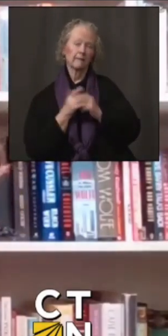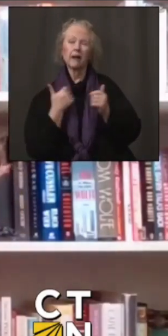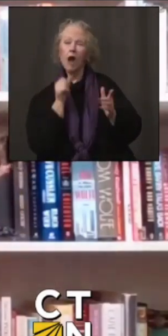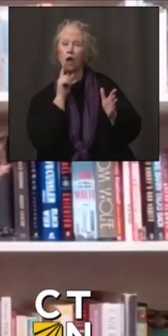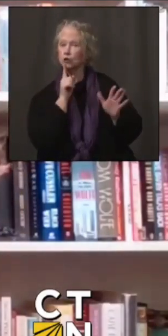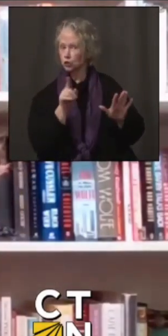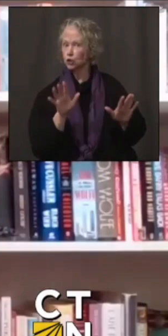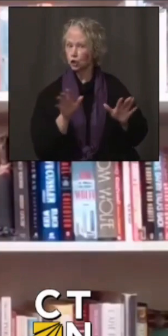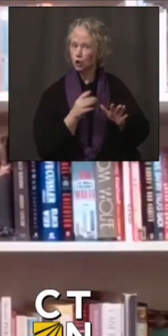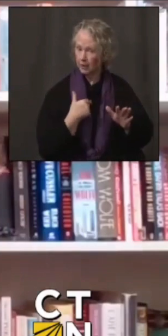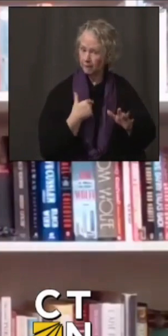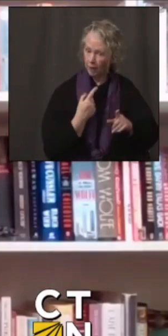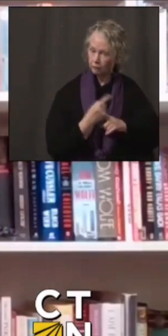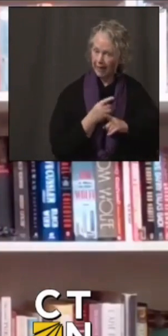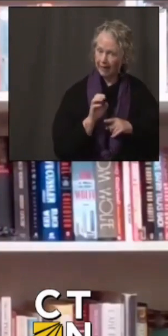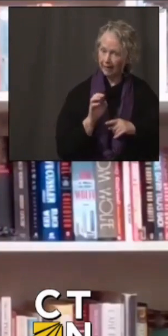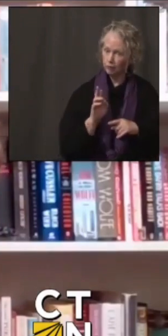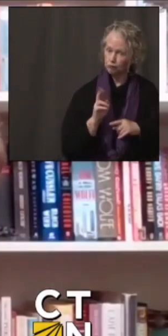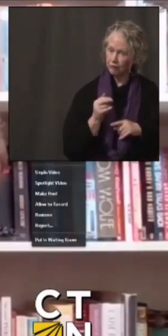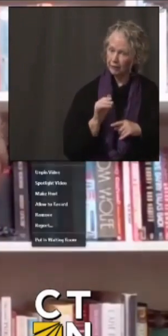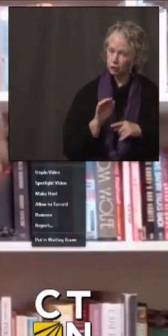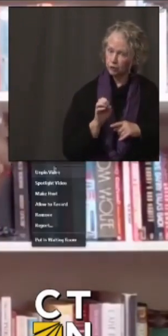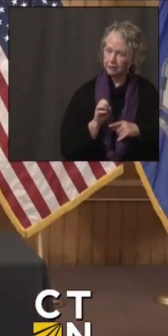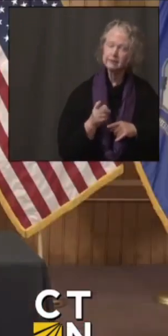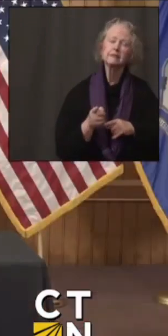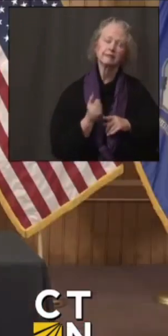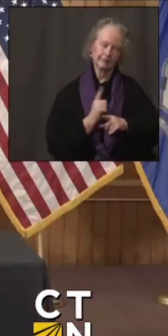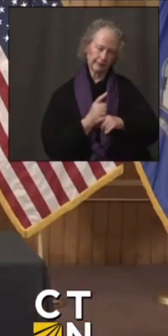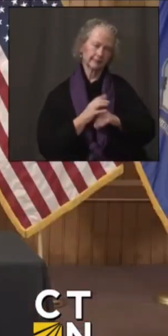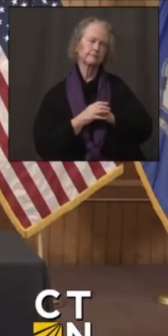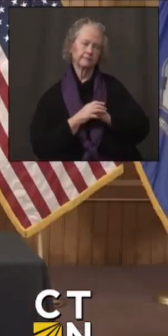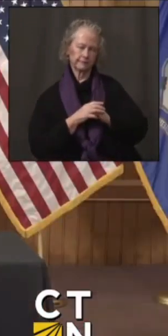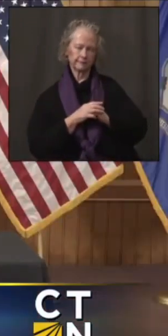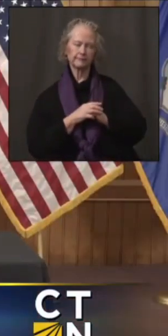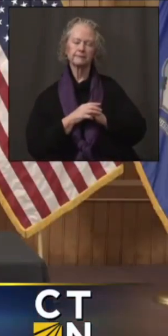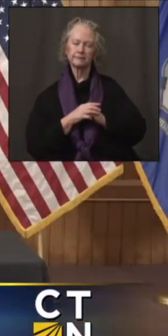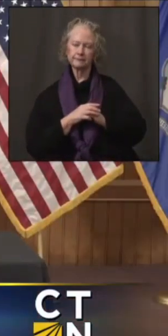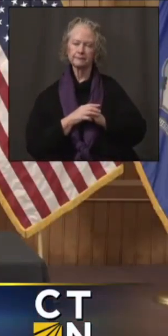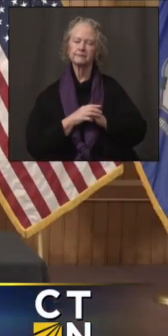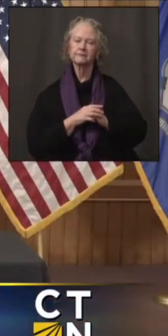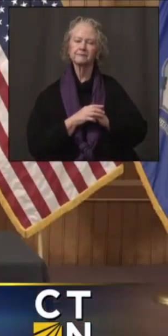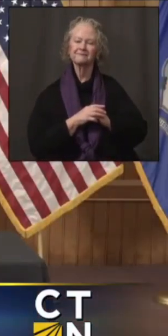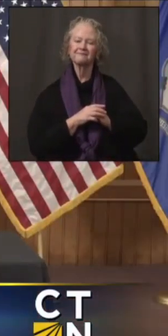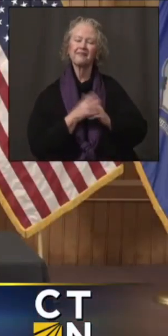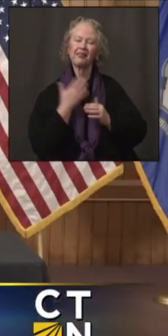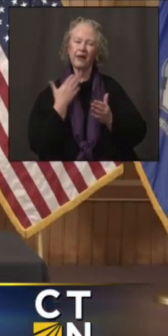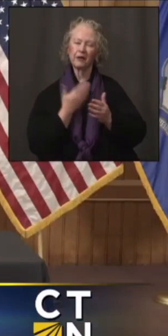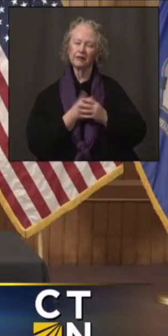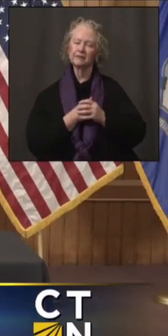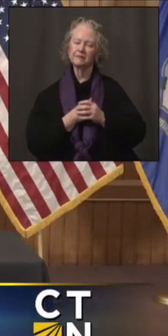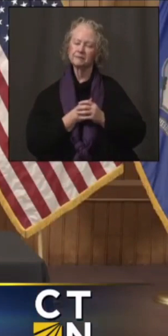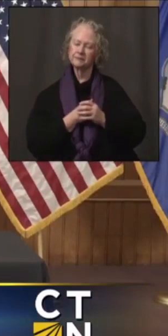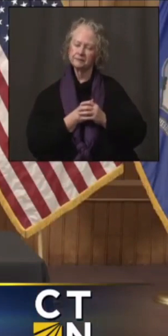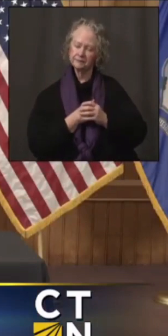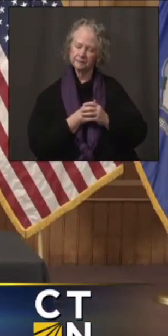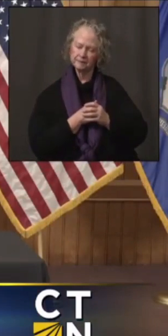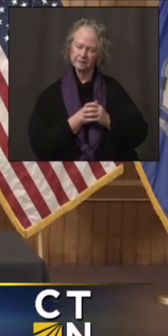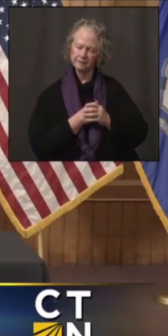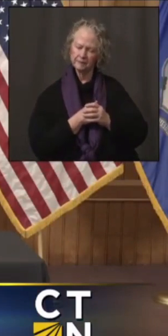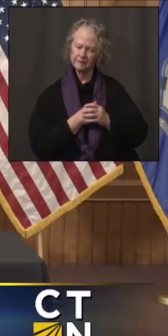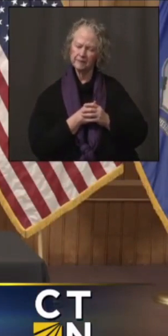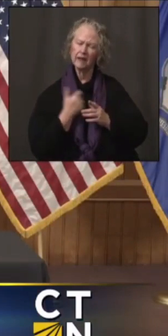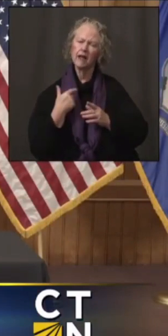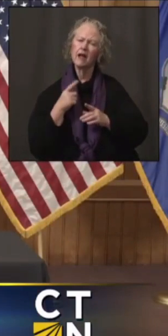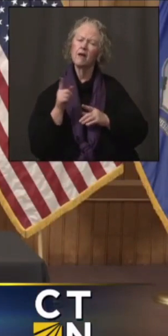That sound right, Reggie? Yes. That sounds actually. Okay. Thank you. And I also wanted to ask,